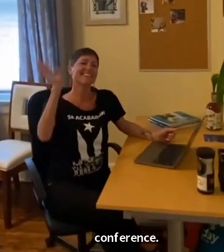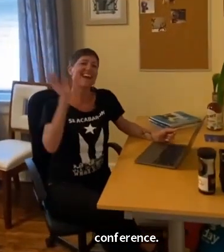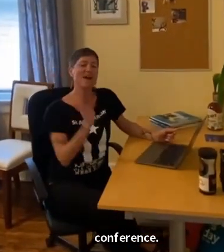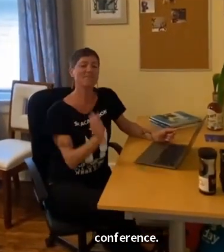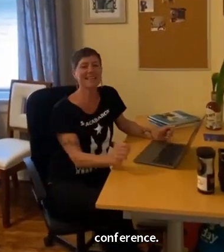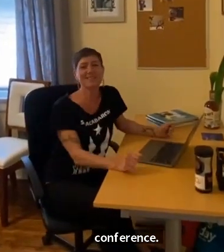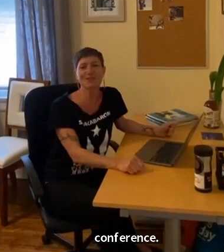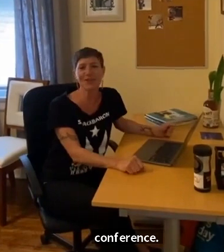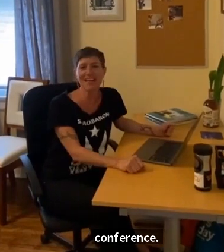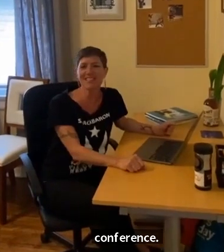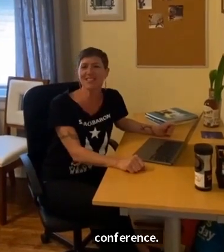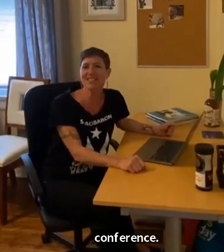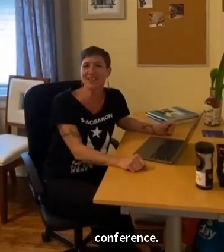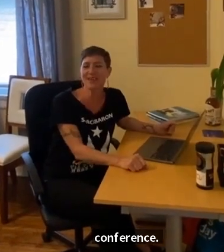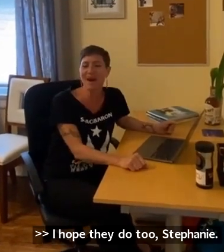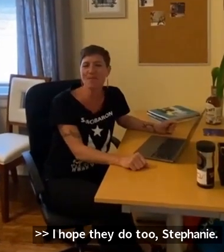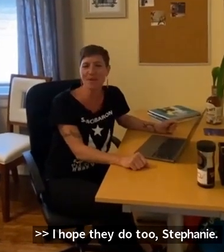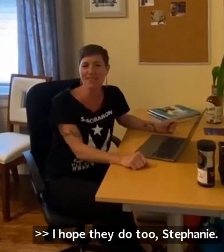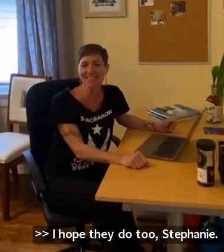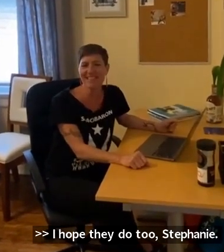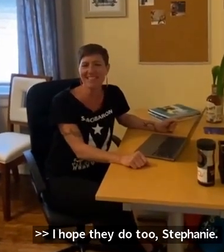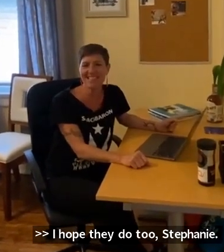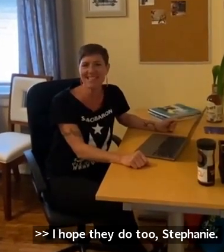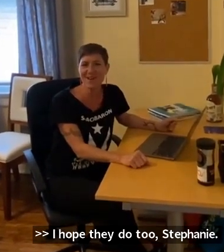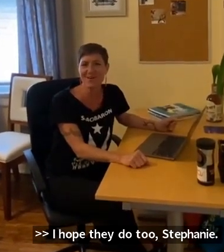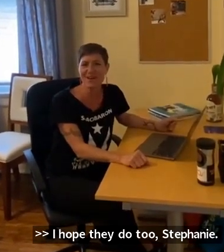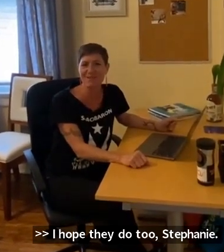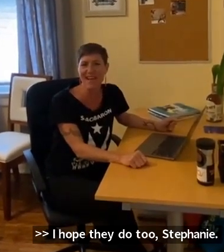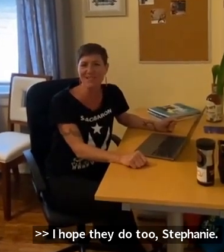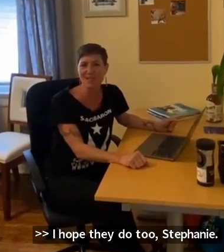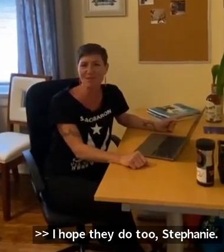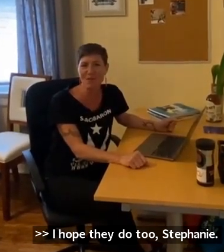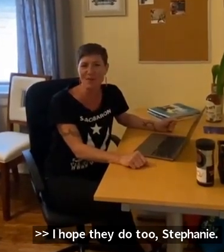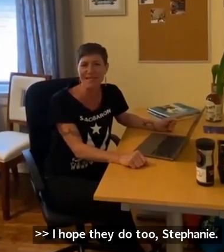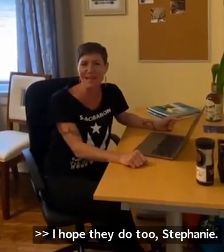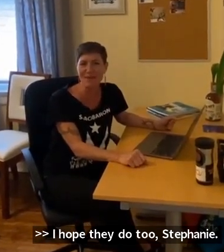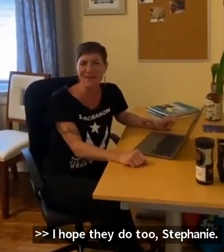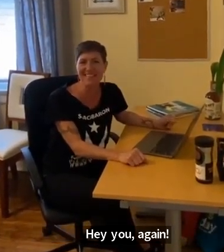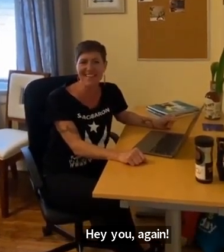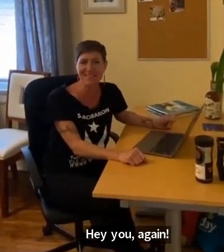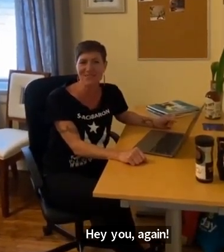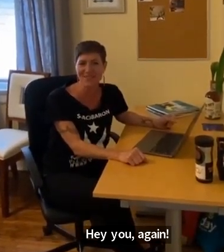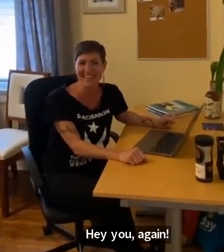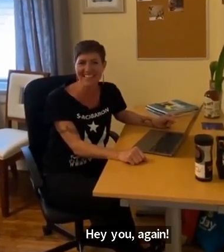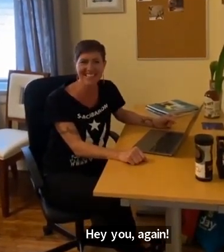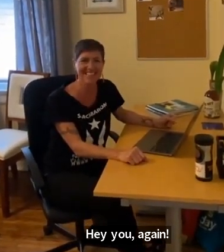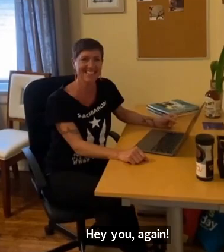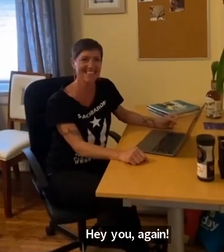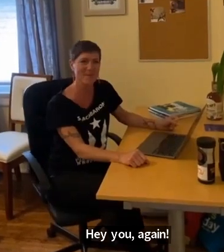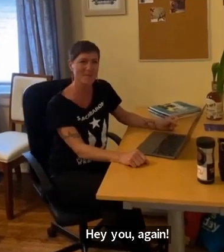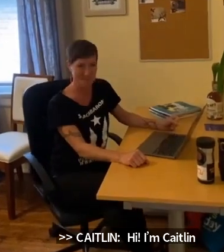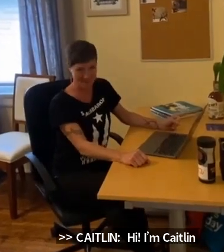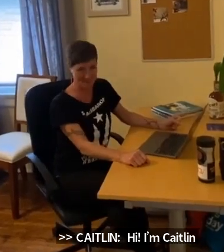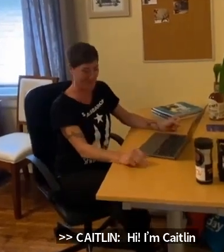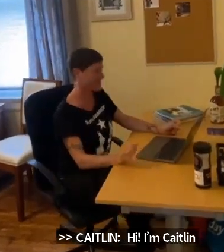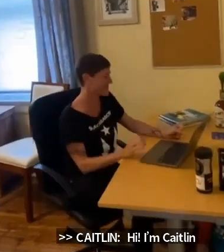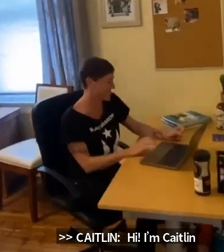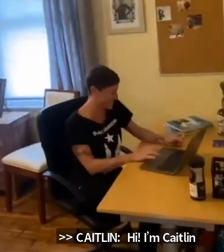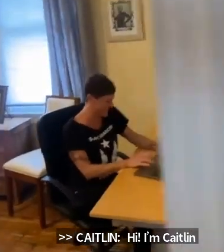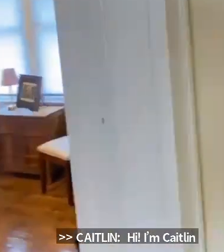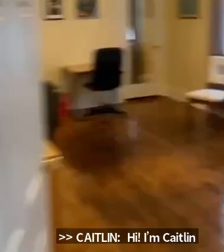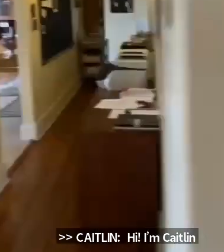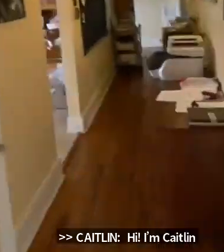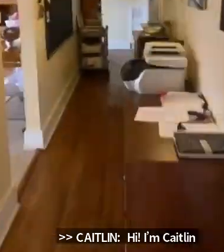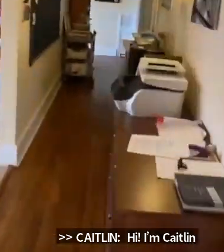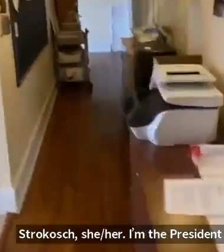Hi. I'm Caitlin Stroposch, she, her. I'm the President and CEO of the National Performance Network. Thanks for joining us. Thank you, Caitlin.